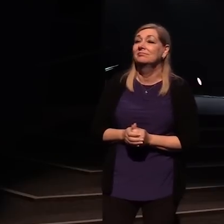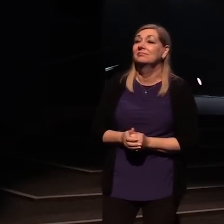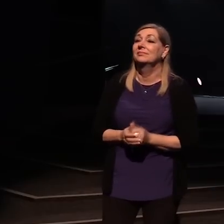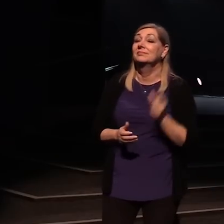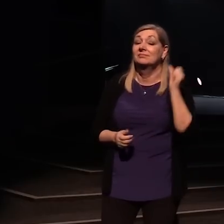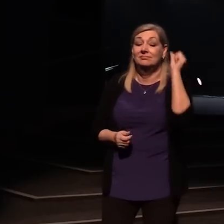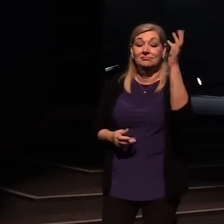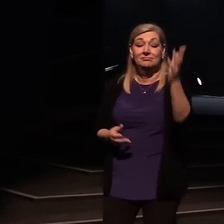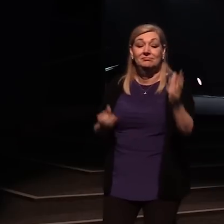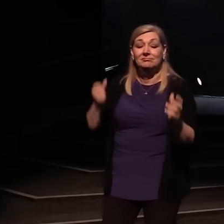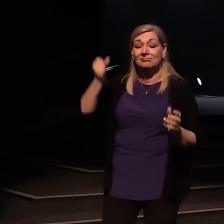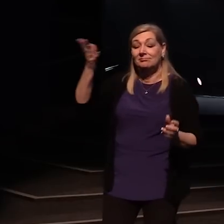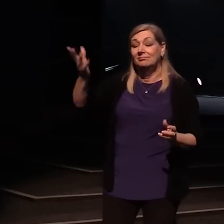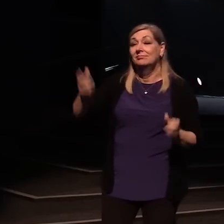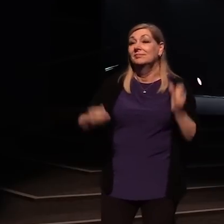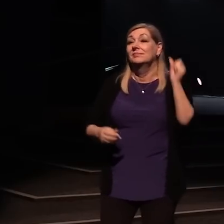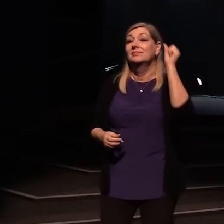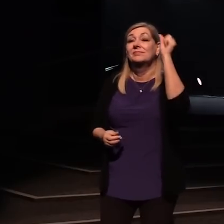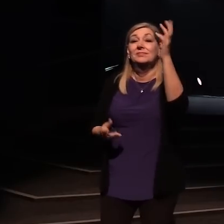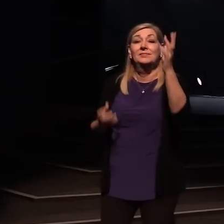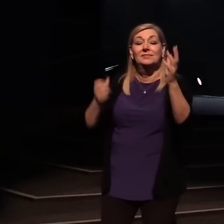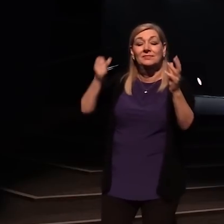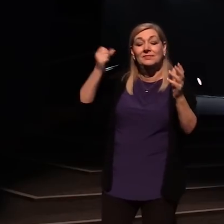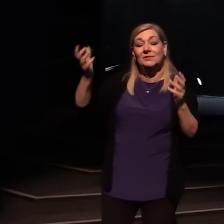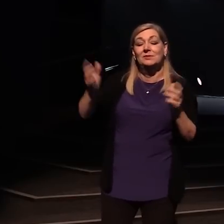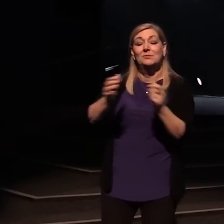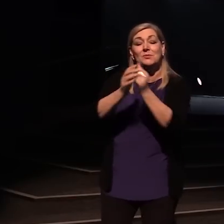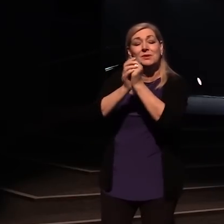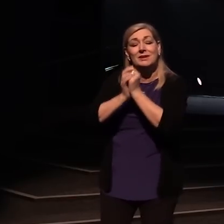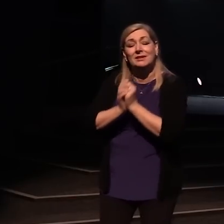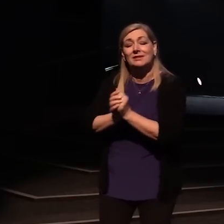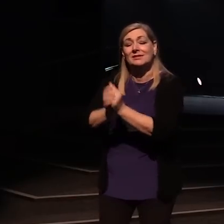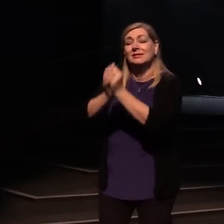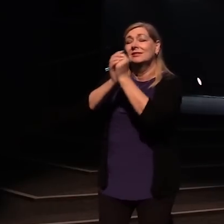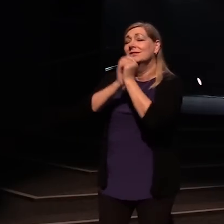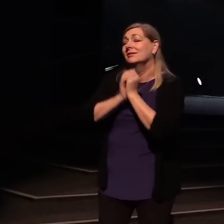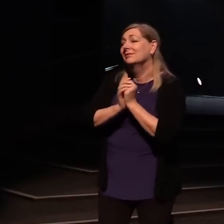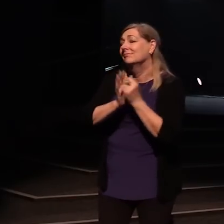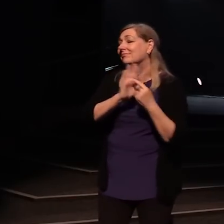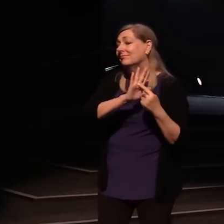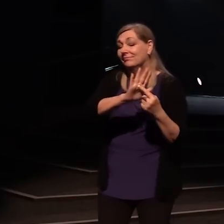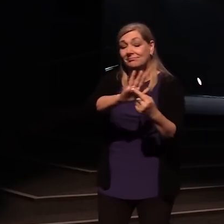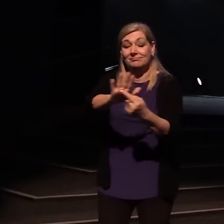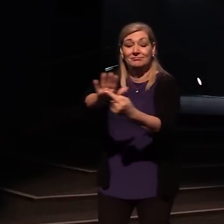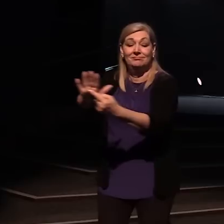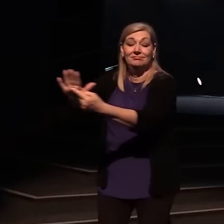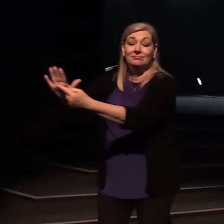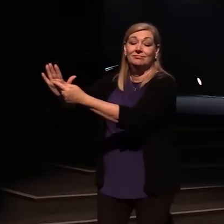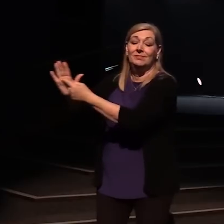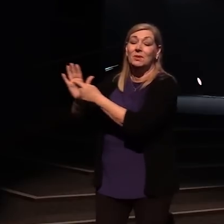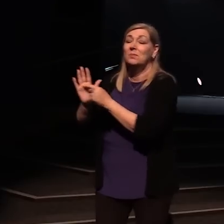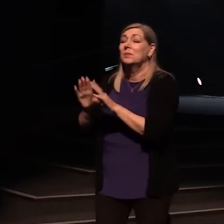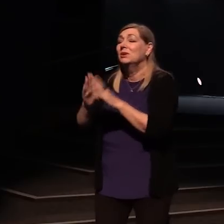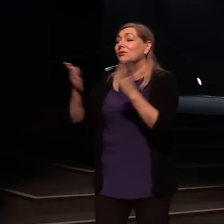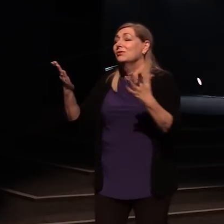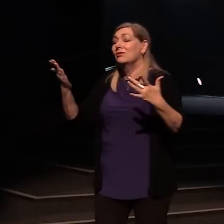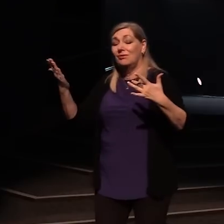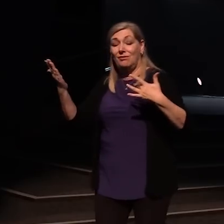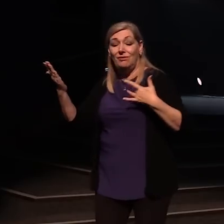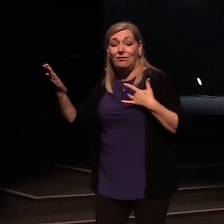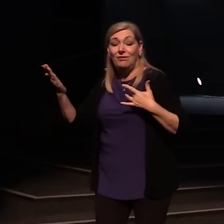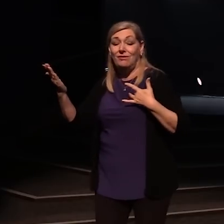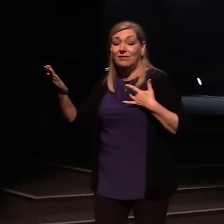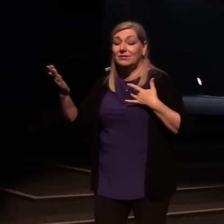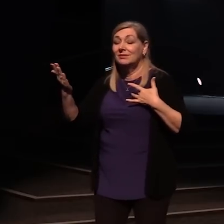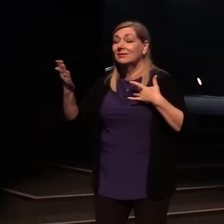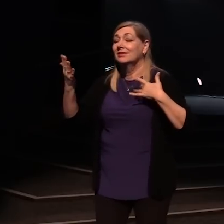Lift up your hands, let your praises rise. Open your